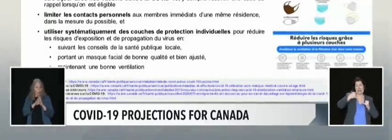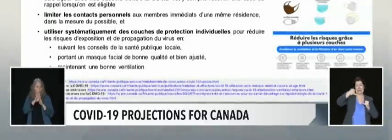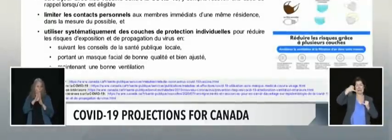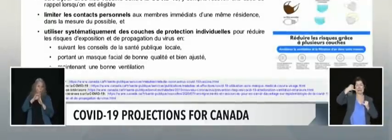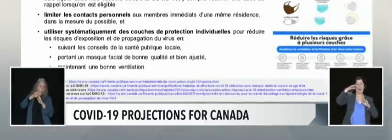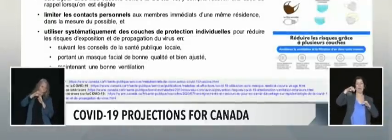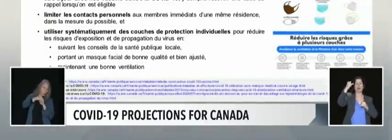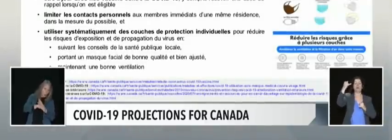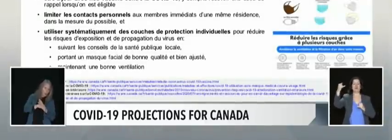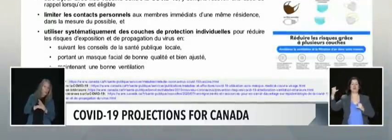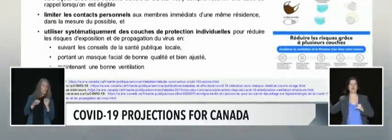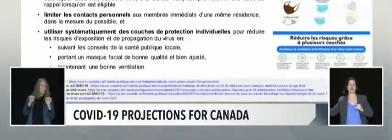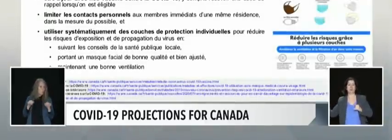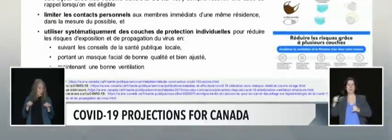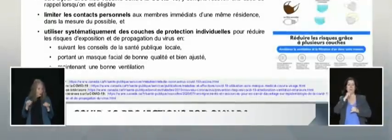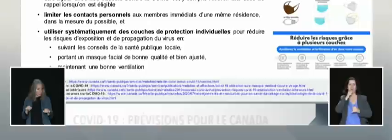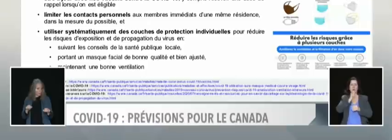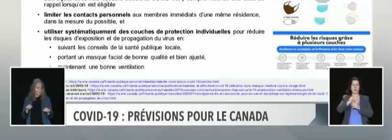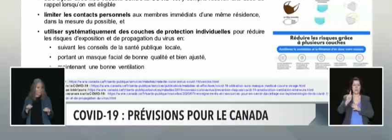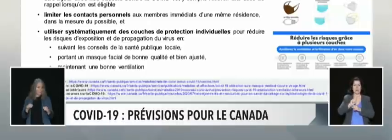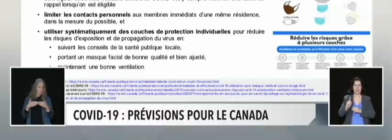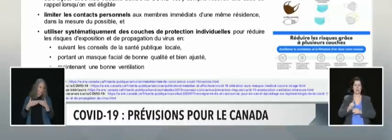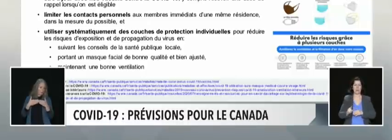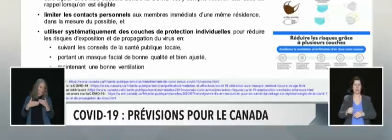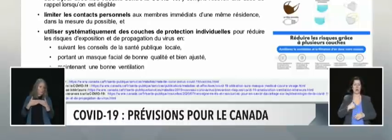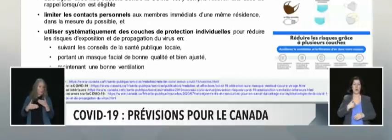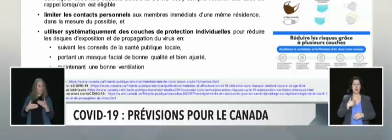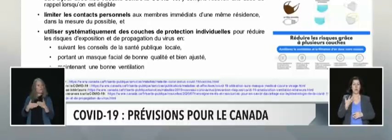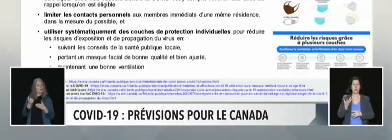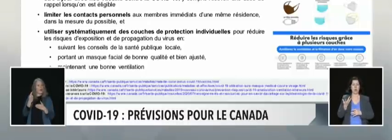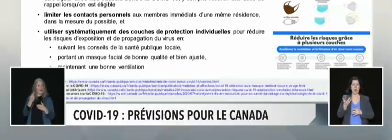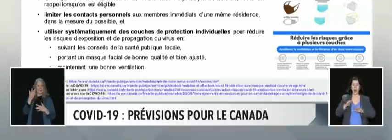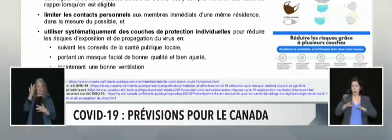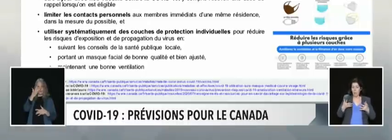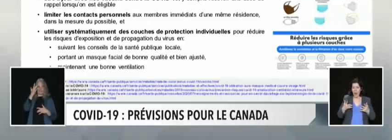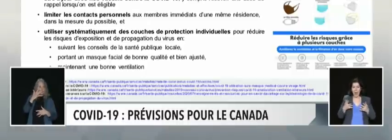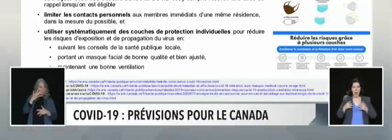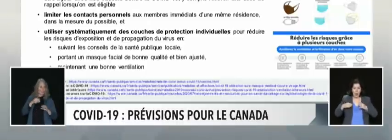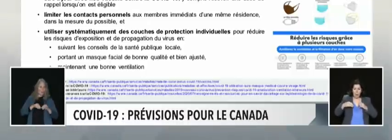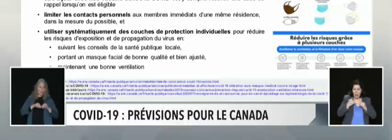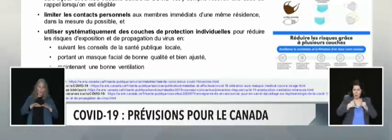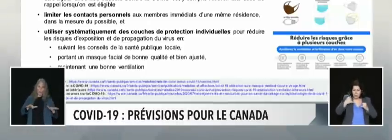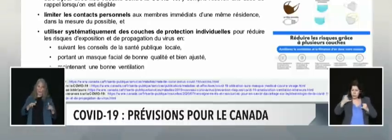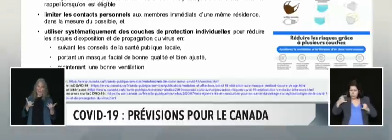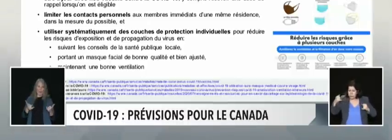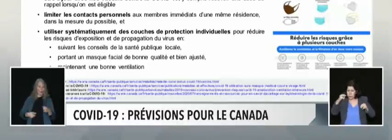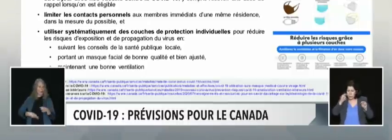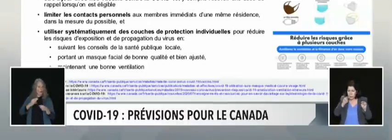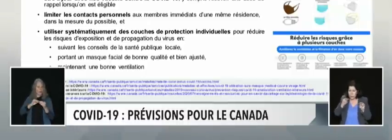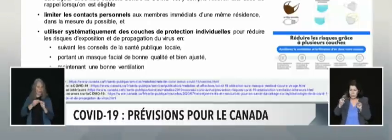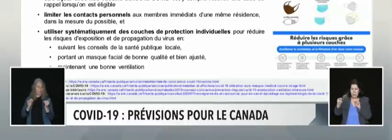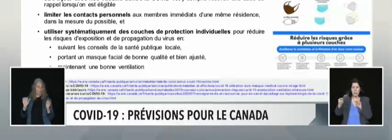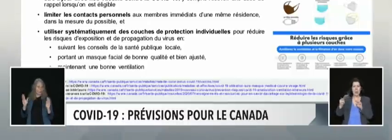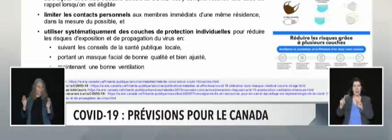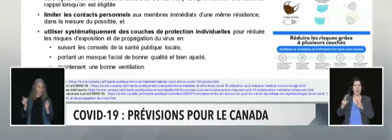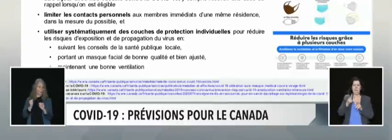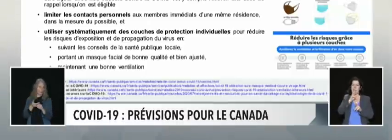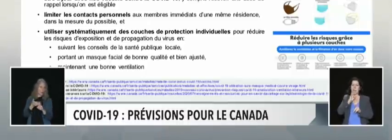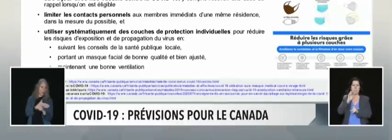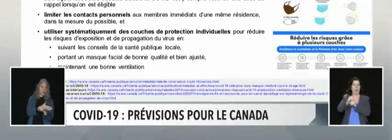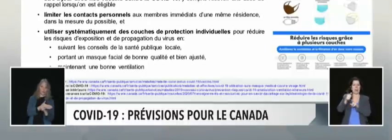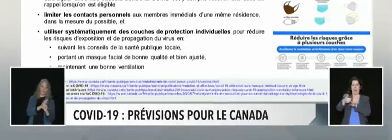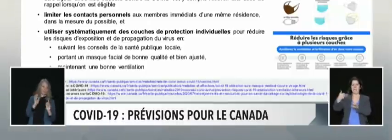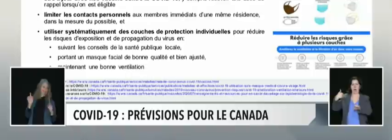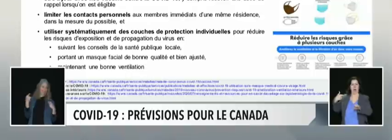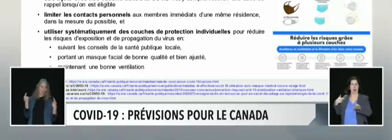dans les semaines à venir, étant donné que l'activité de la maladie dépasse de loin les pics précédents, même la descente de